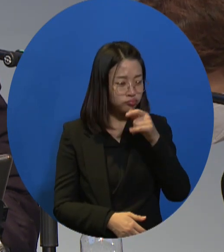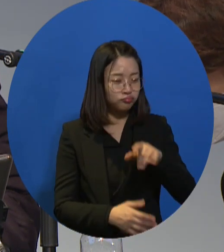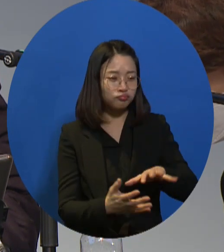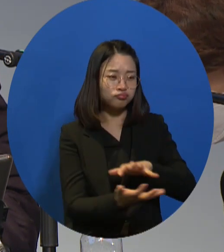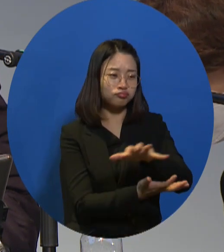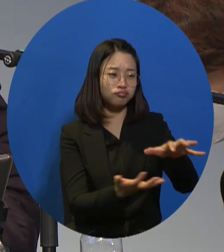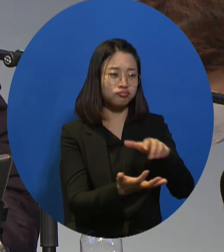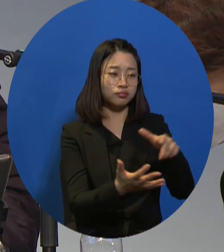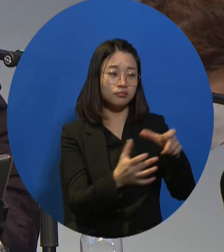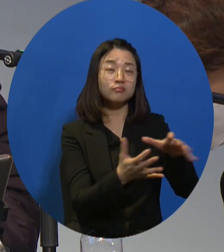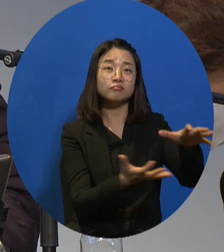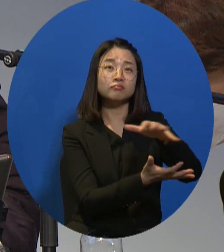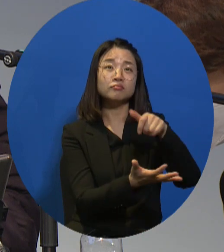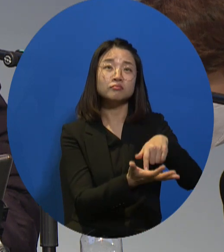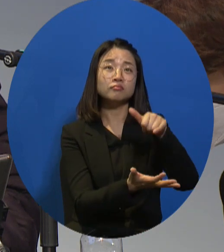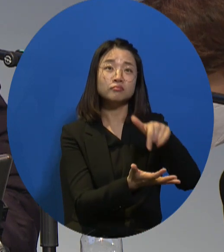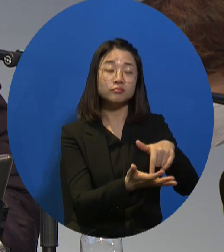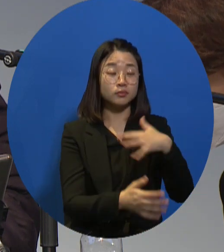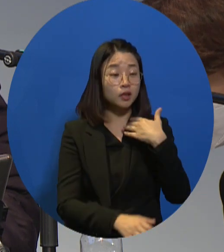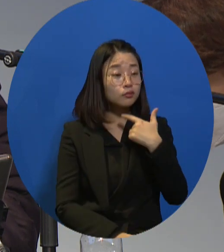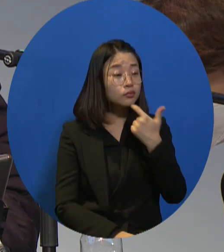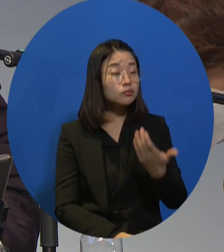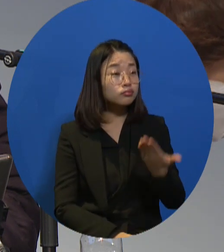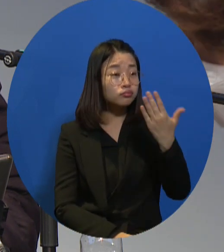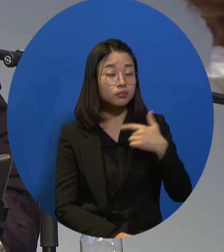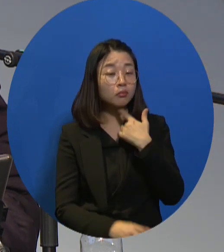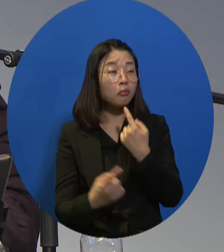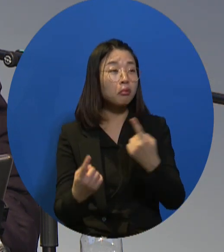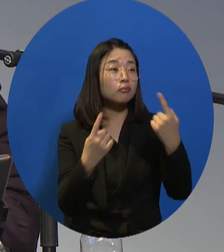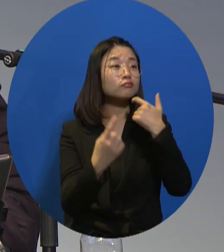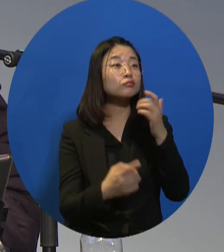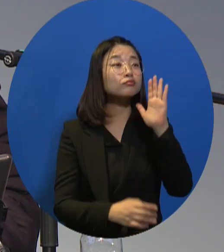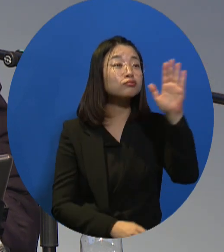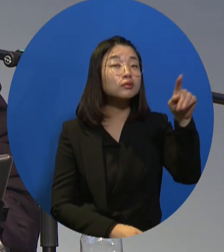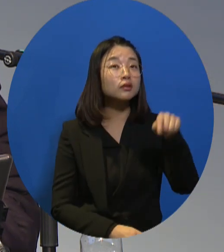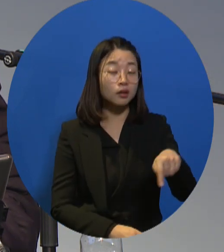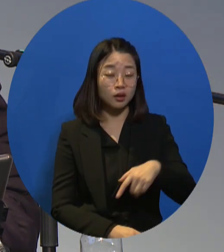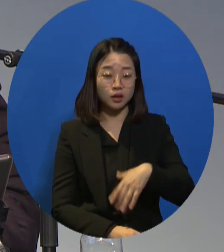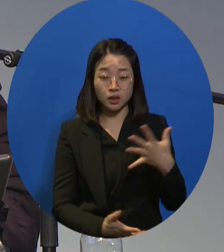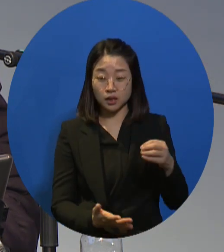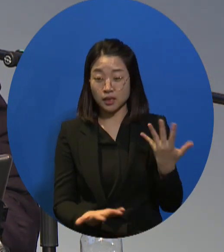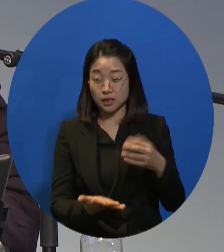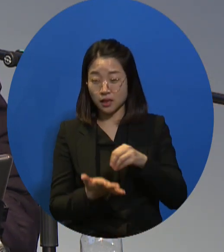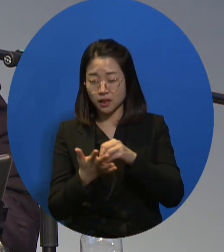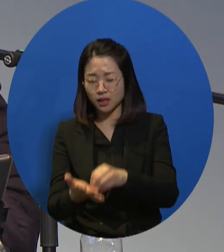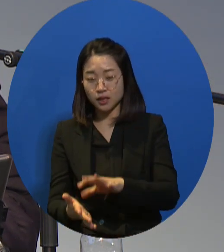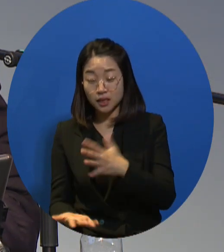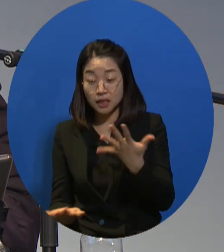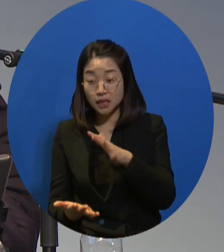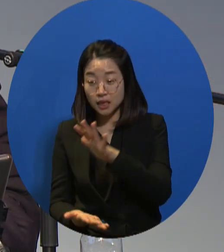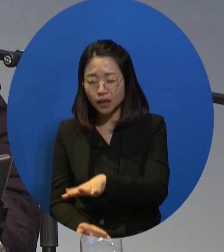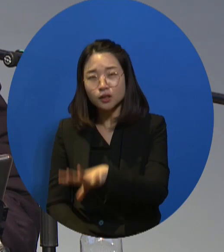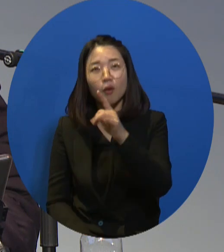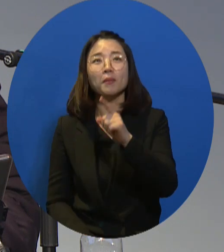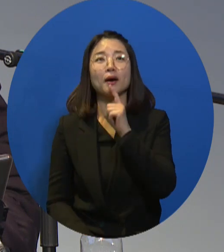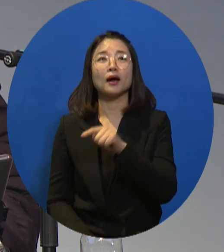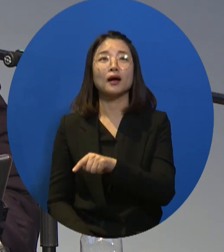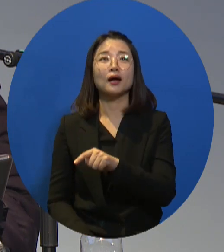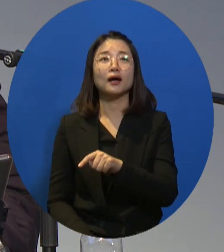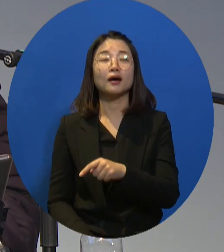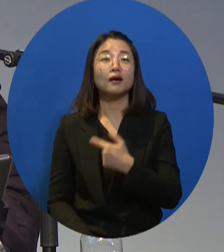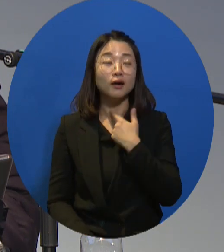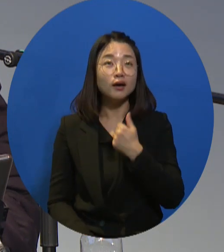be experienced by severely disabled people. Their age ranging from